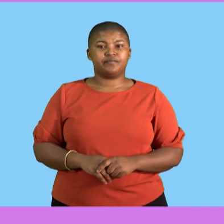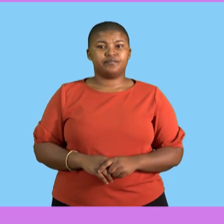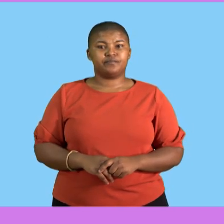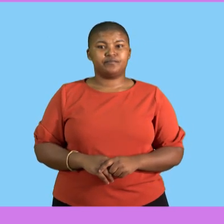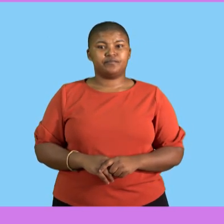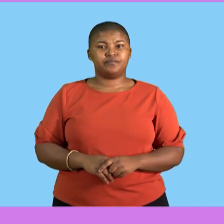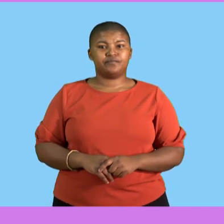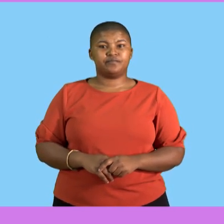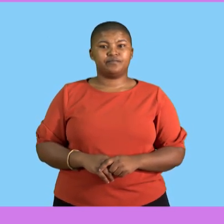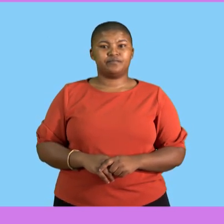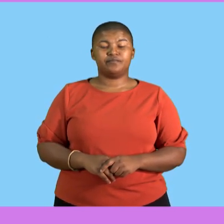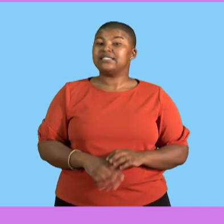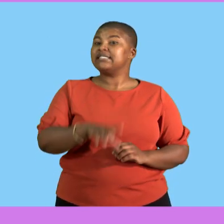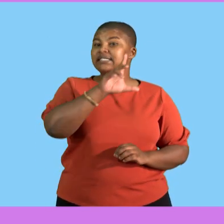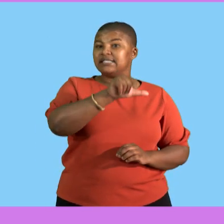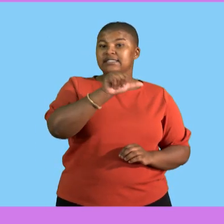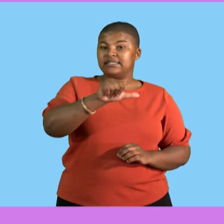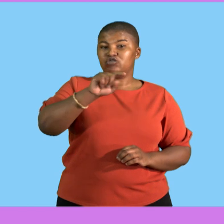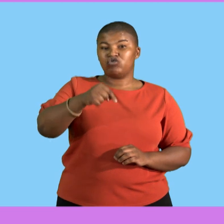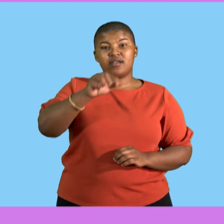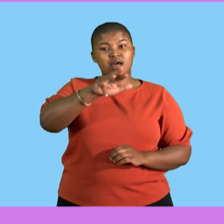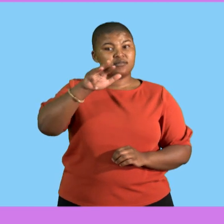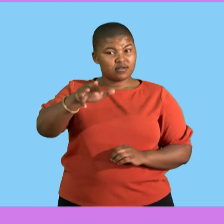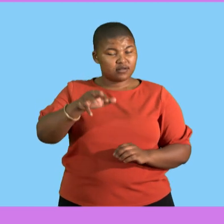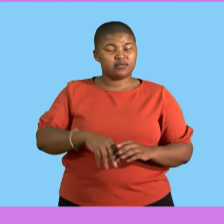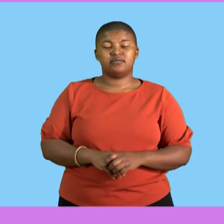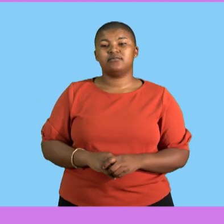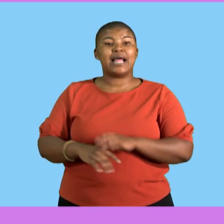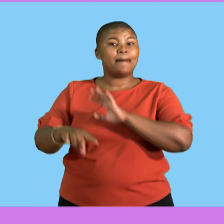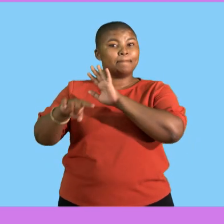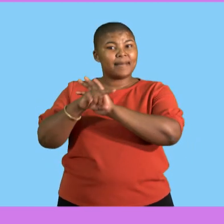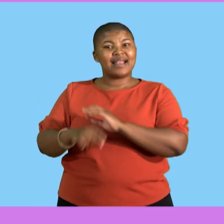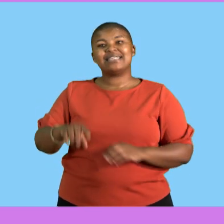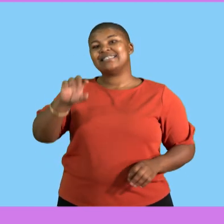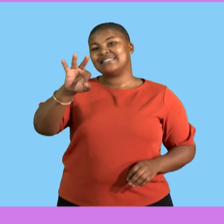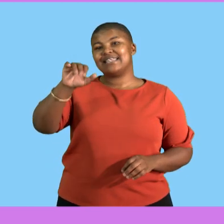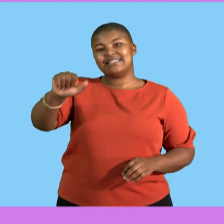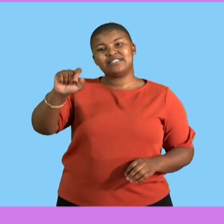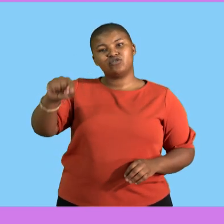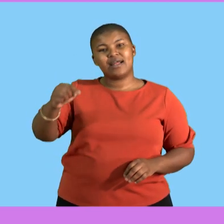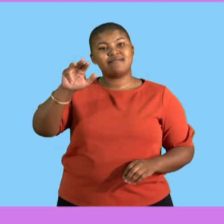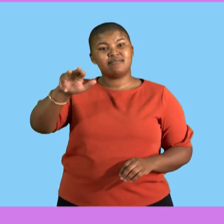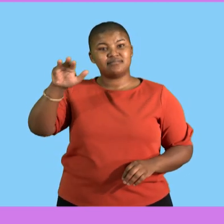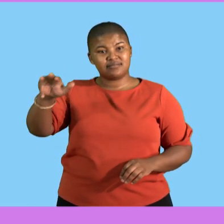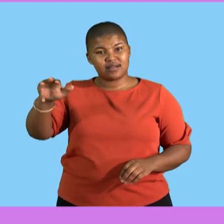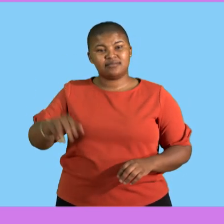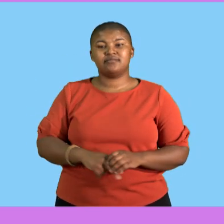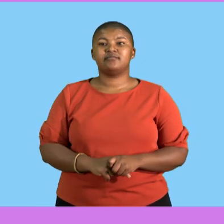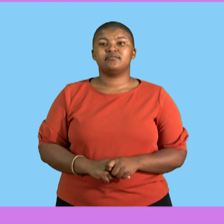be £66.99 minus £36.99